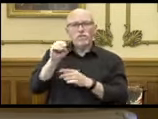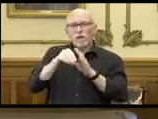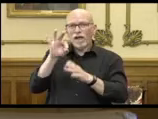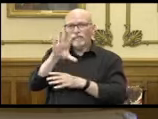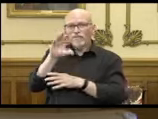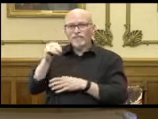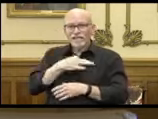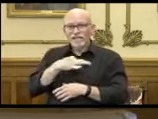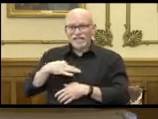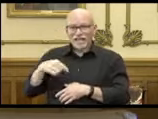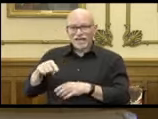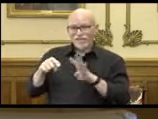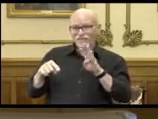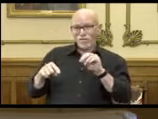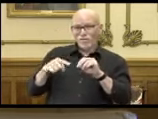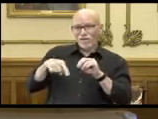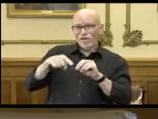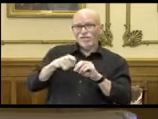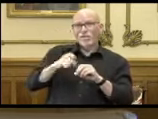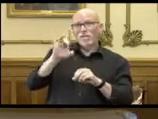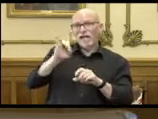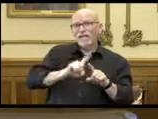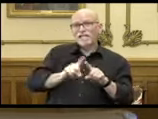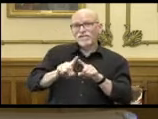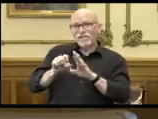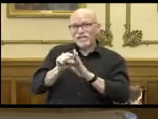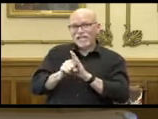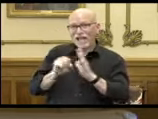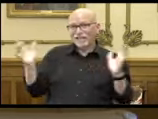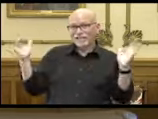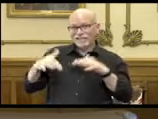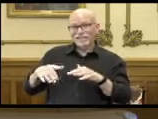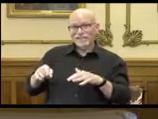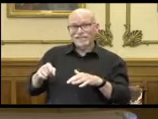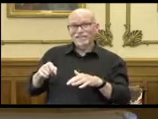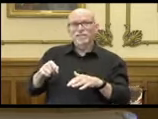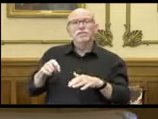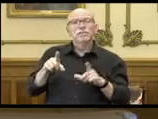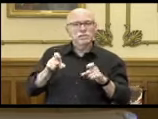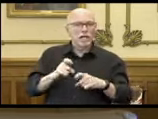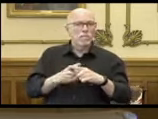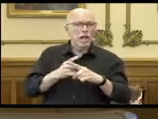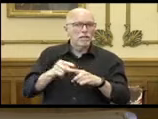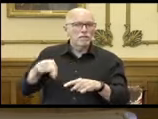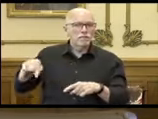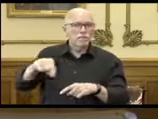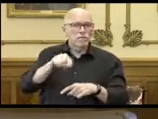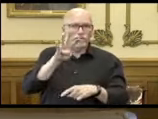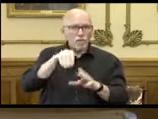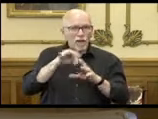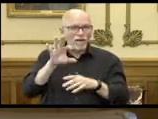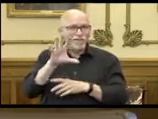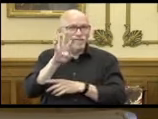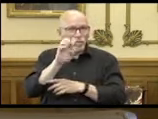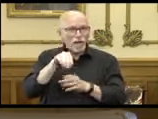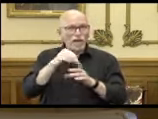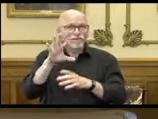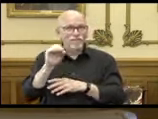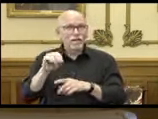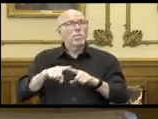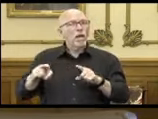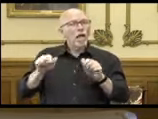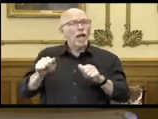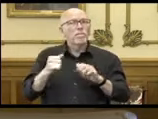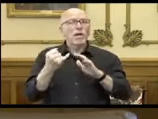camp staff from at least eight different states wound up testing positive. But they were able to quarantine or